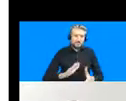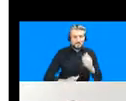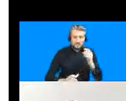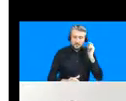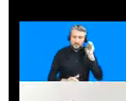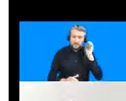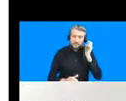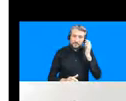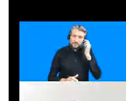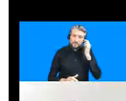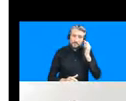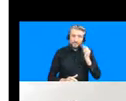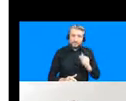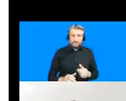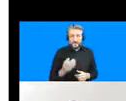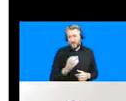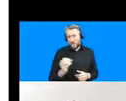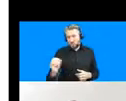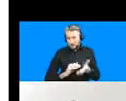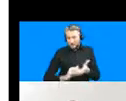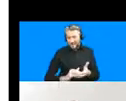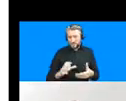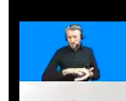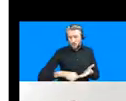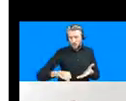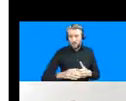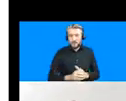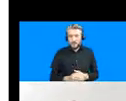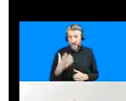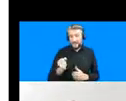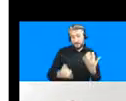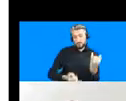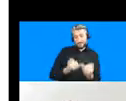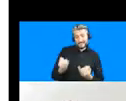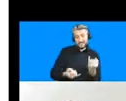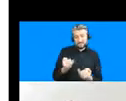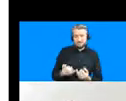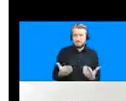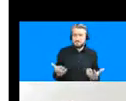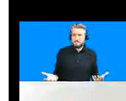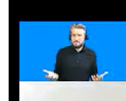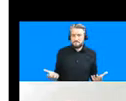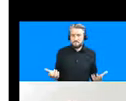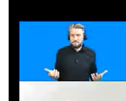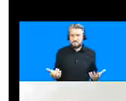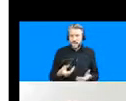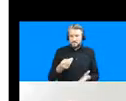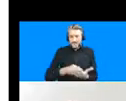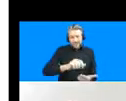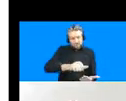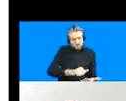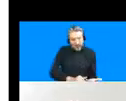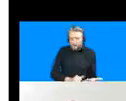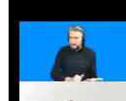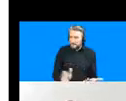that it actually didn't reach out to every family now this was across pakistan so within karachi itself there's been a good deal of controversy that